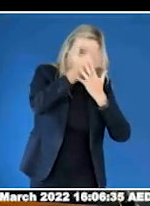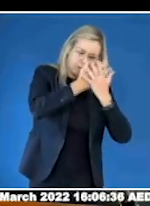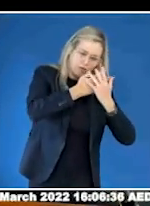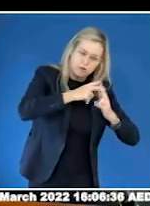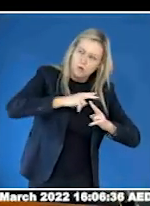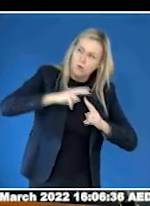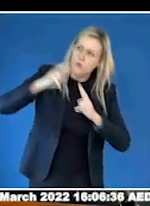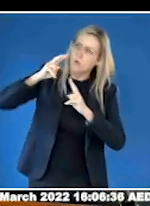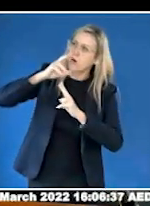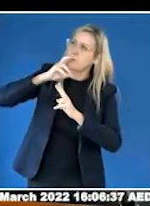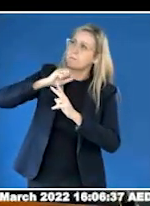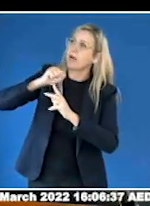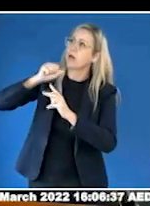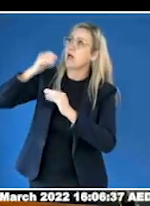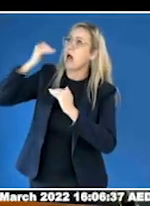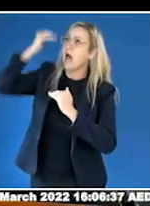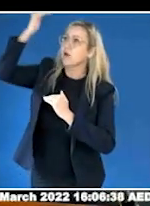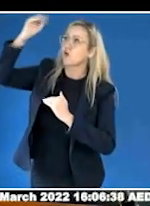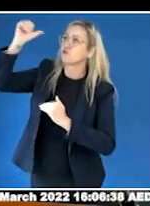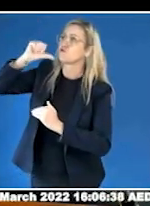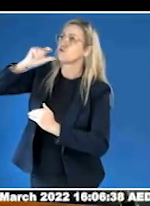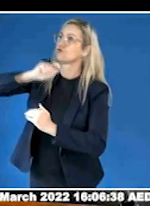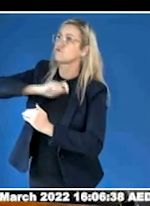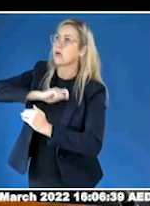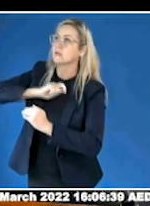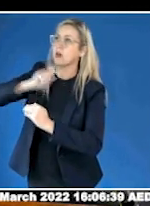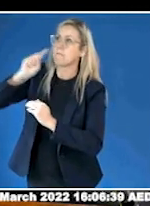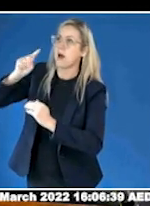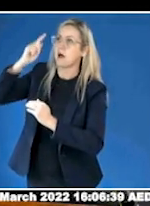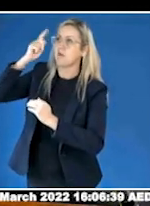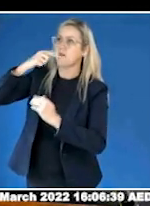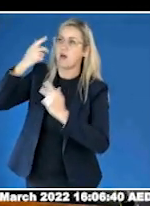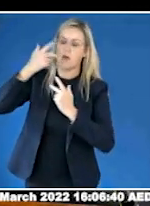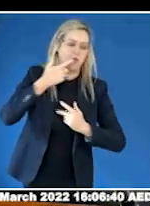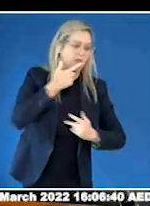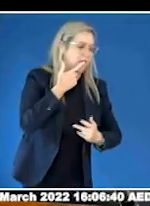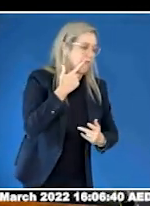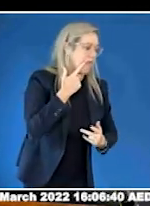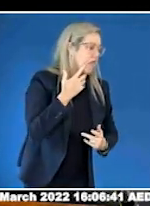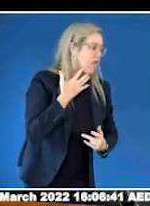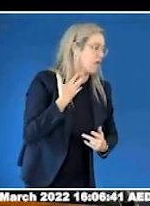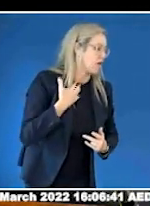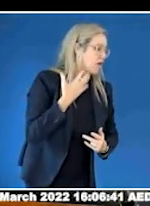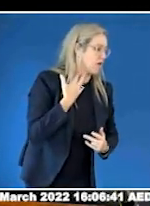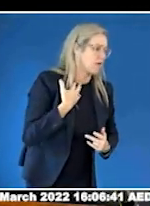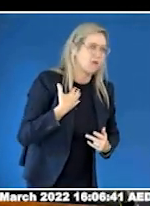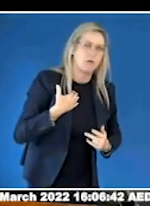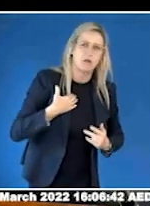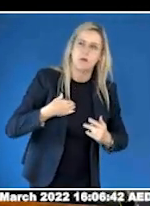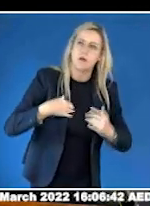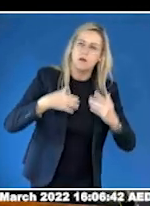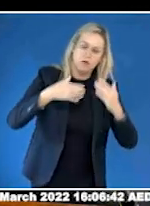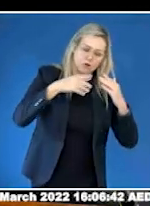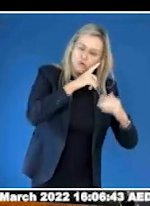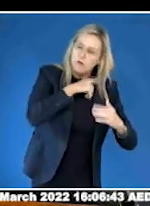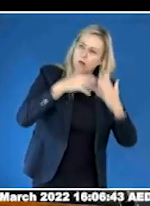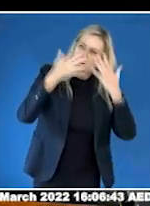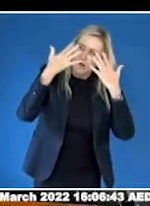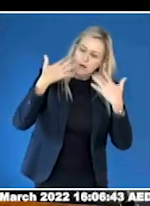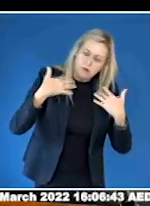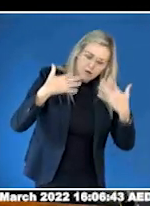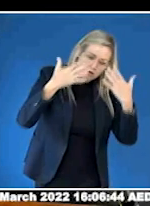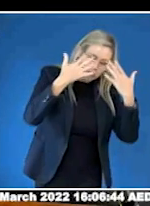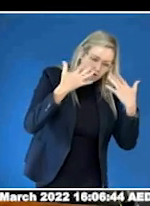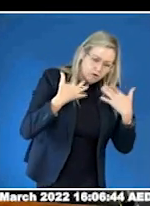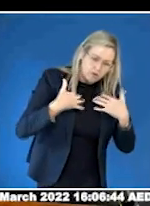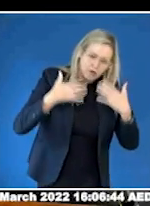trust, but all she could see was his treacherous lust. The tears of the innocent stay in the ground, and her world becomes black as he